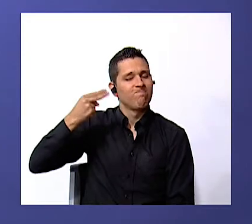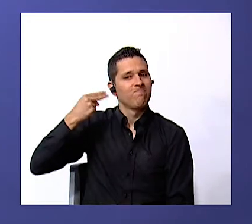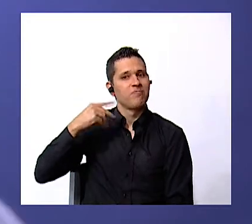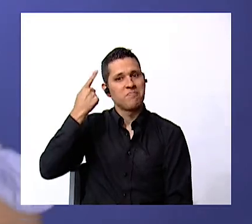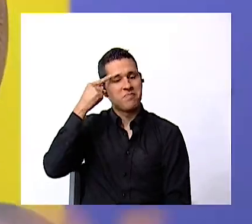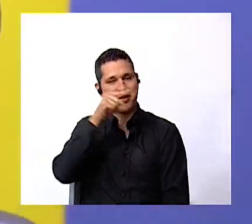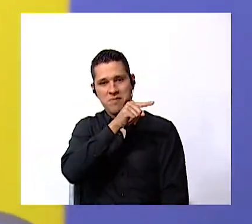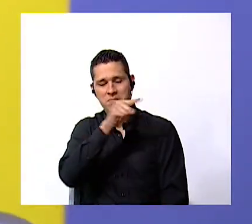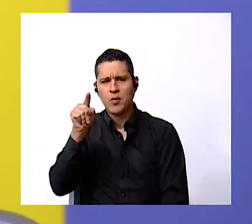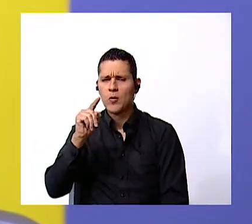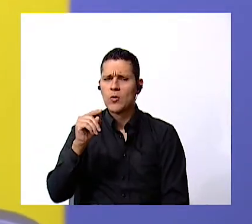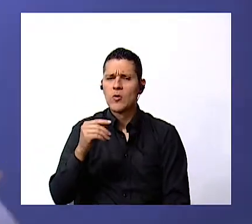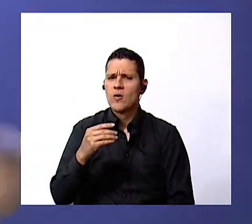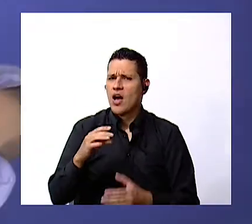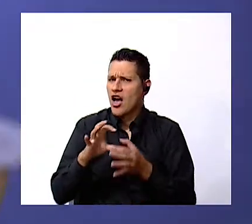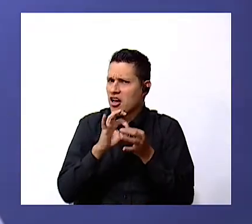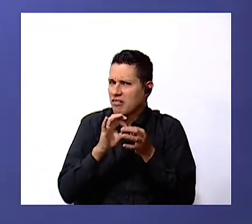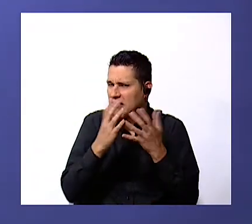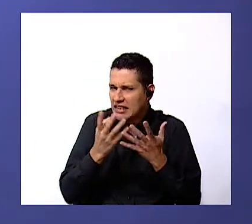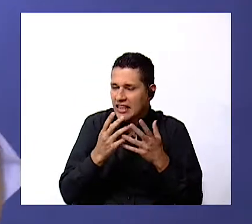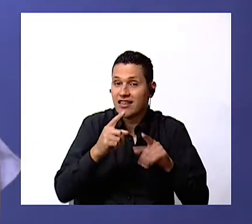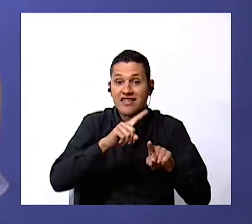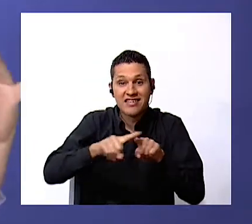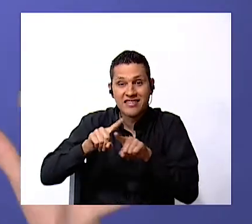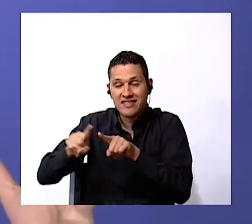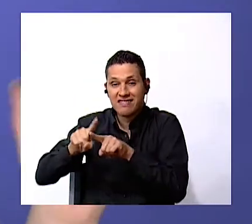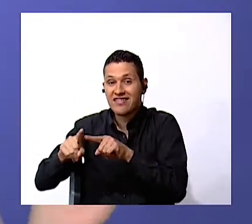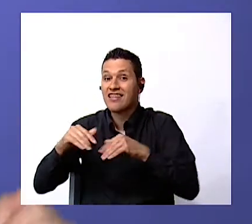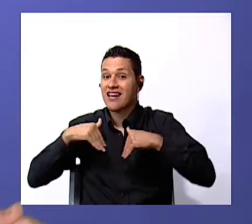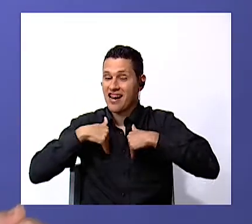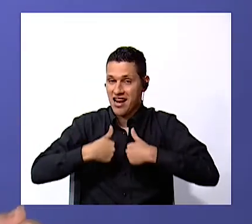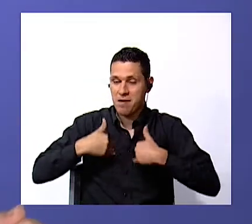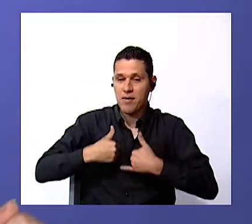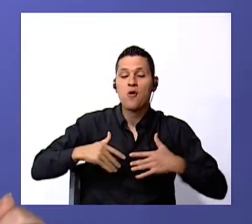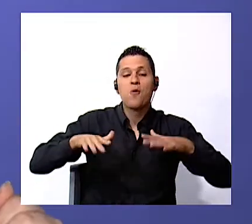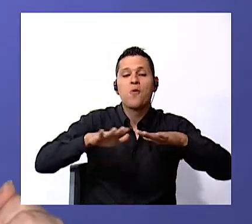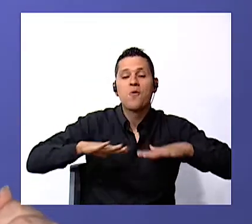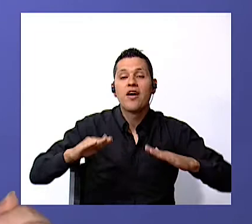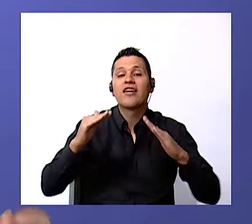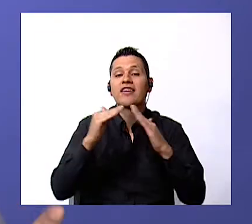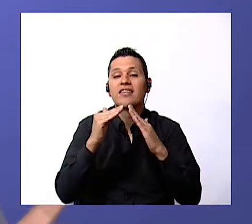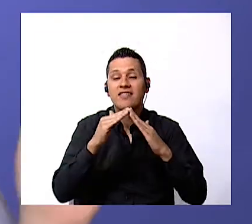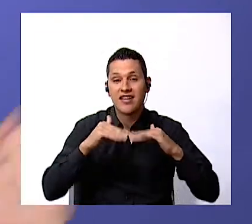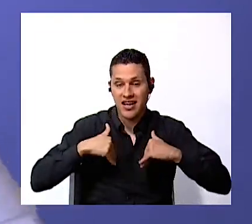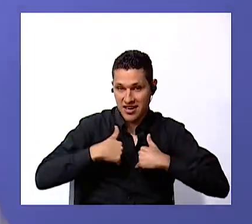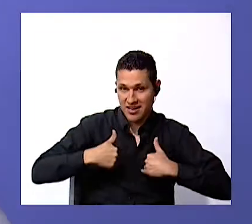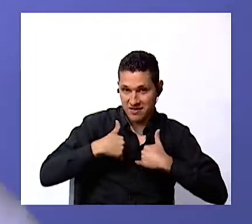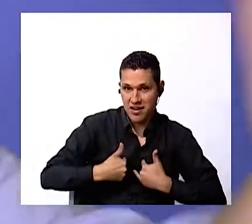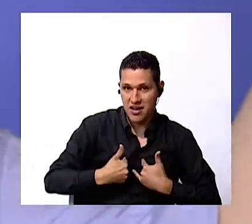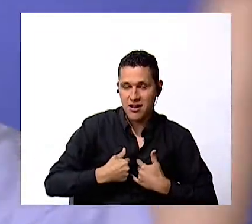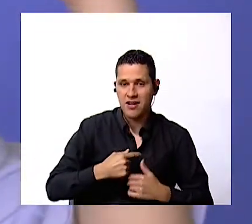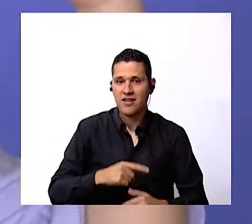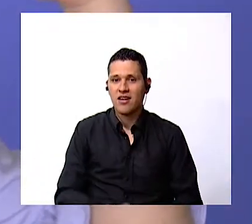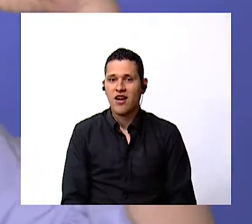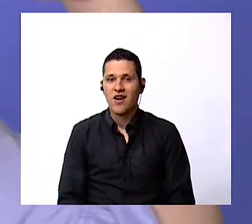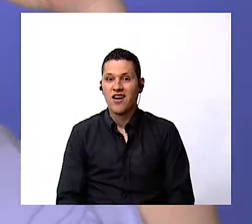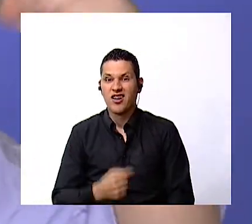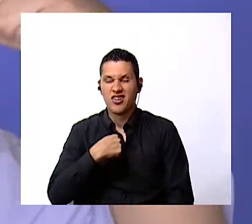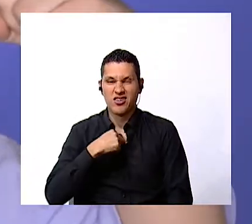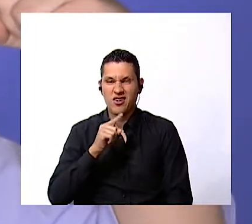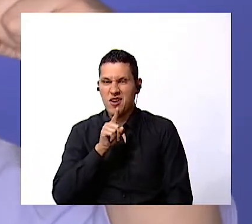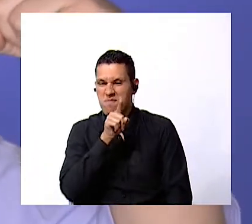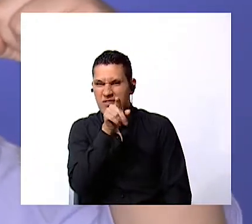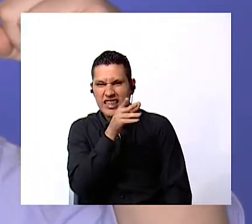about different animals and habitats we are going to have a virtual